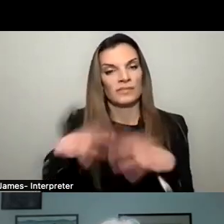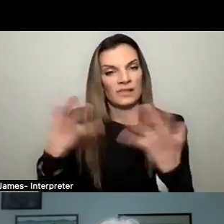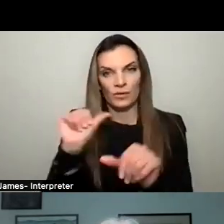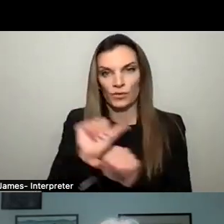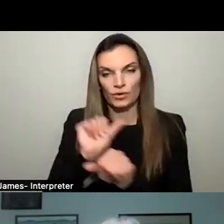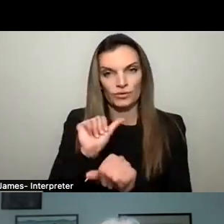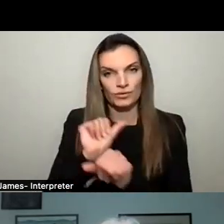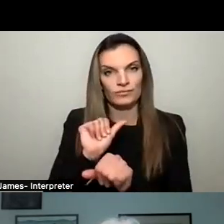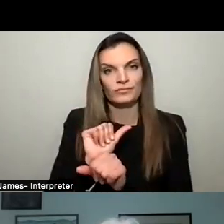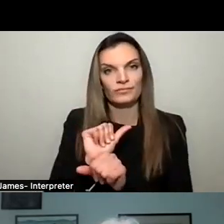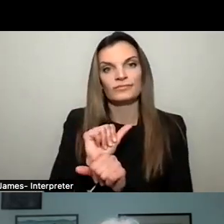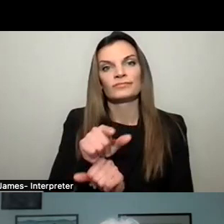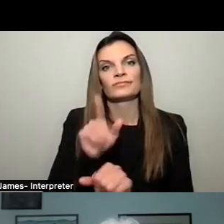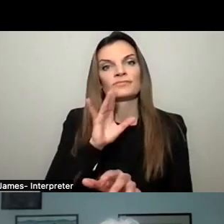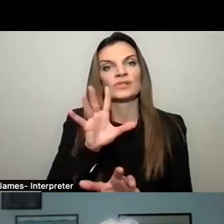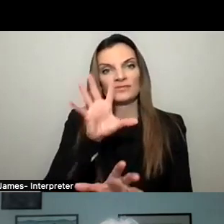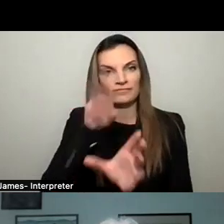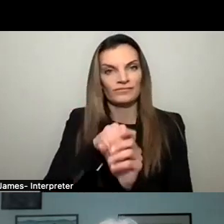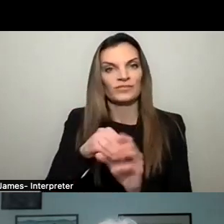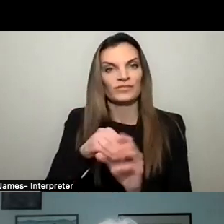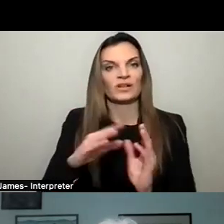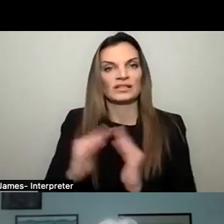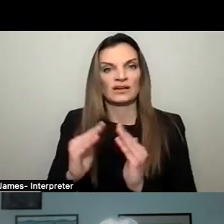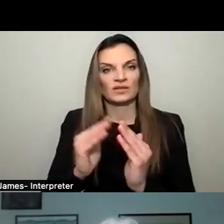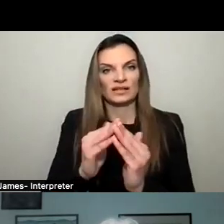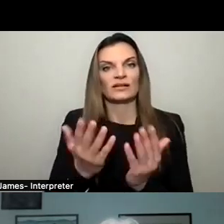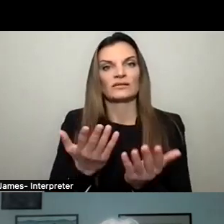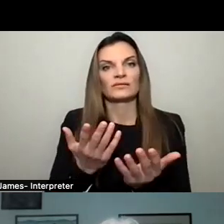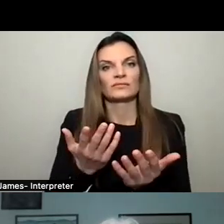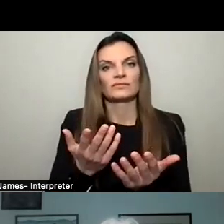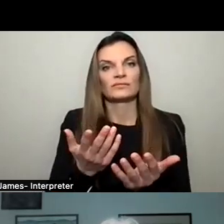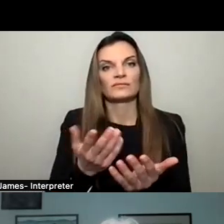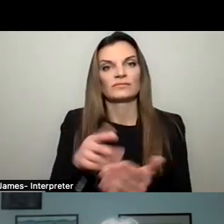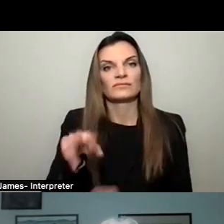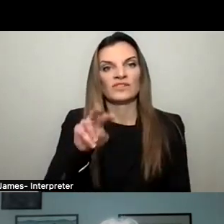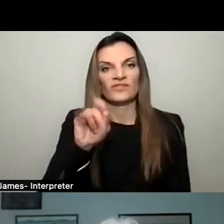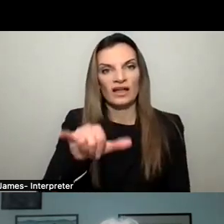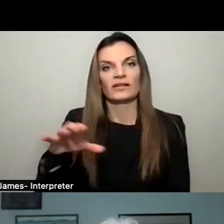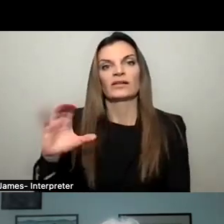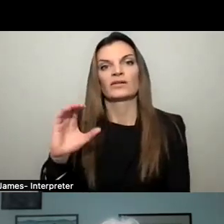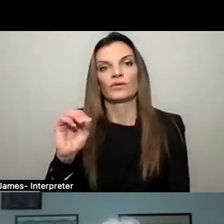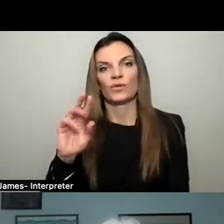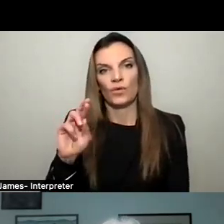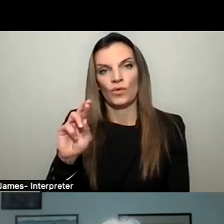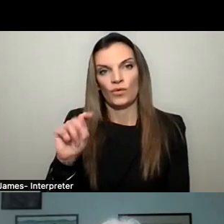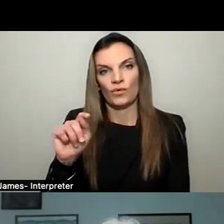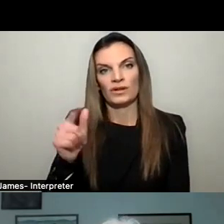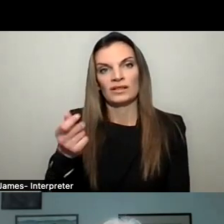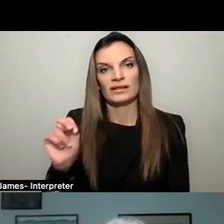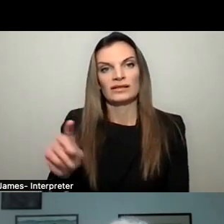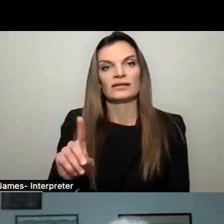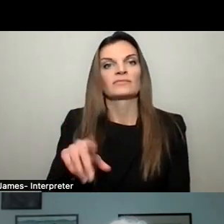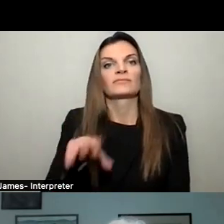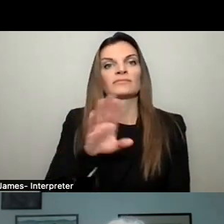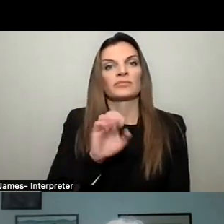It will focus on our downtown, primarily Valley, Cortland, and Beekman, so the commercial part of Sleepy